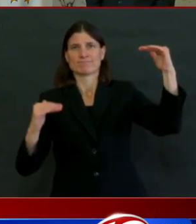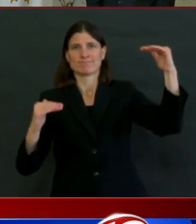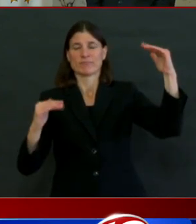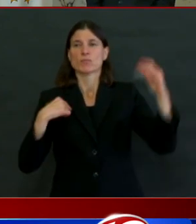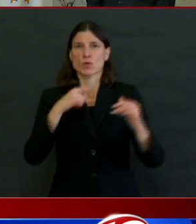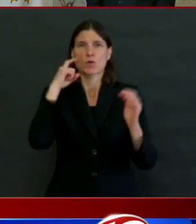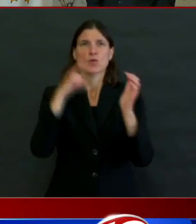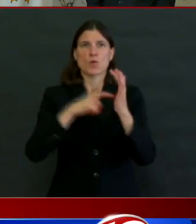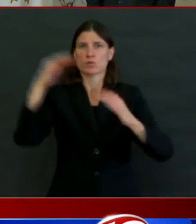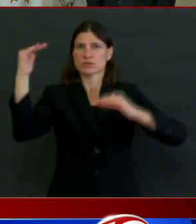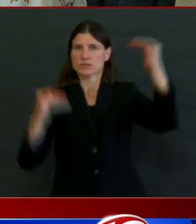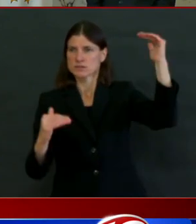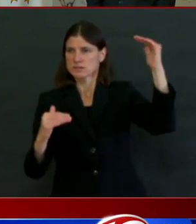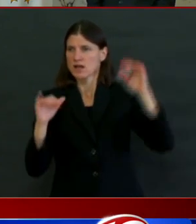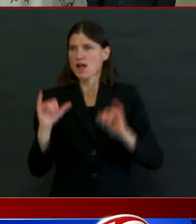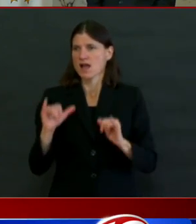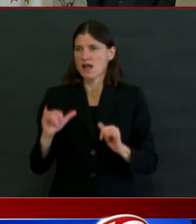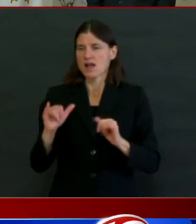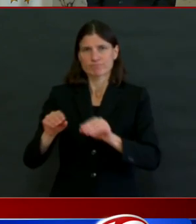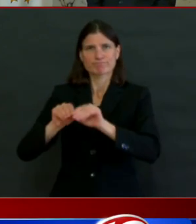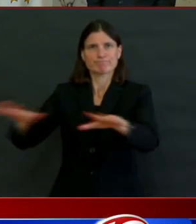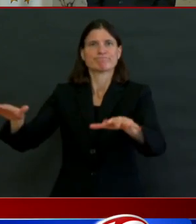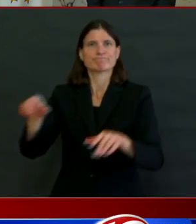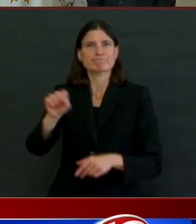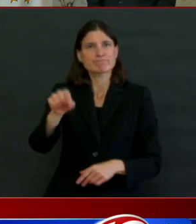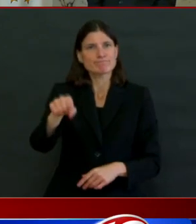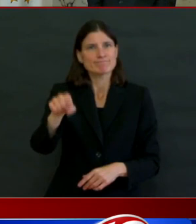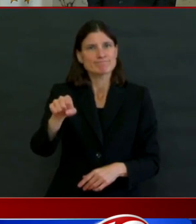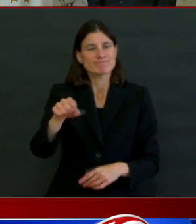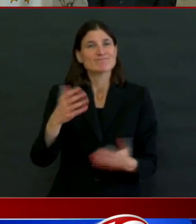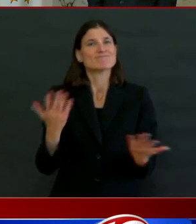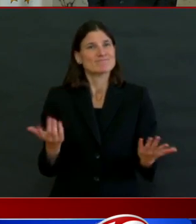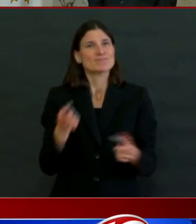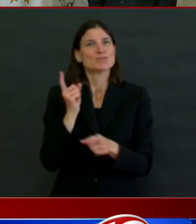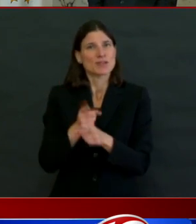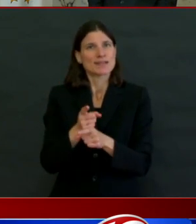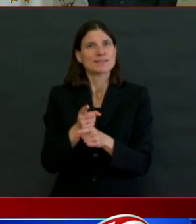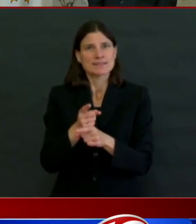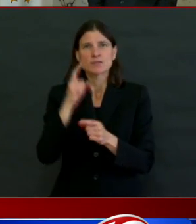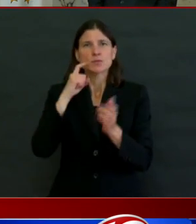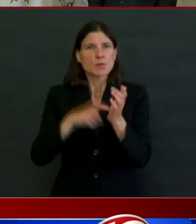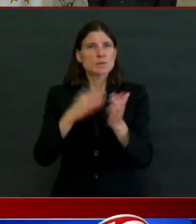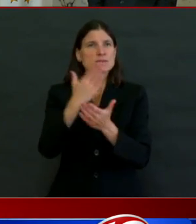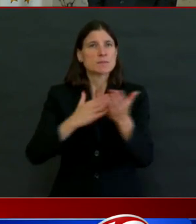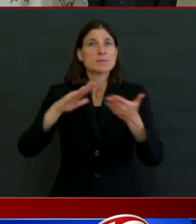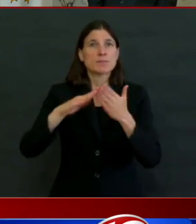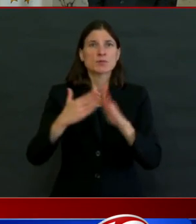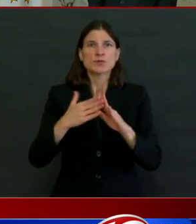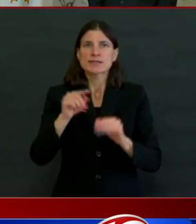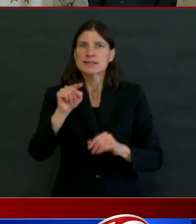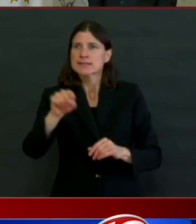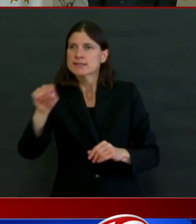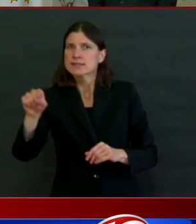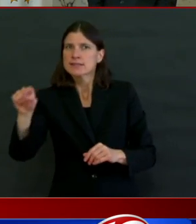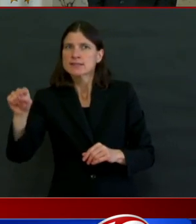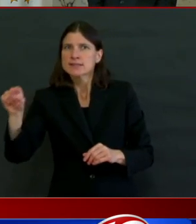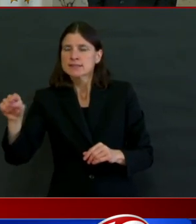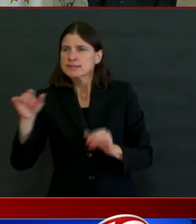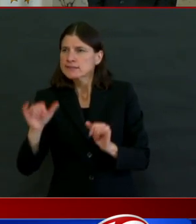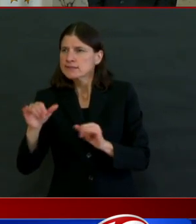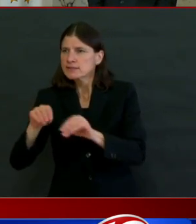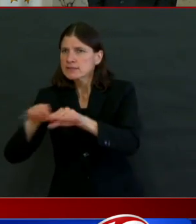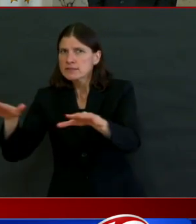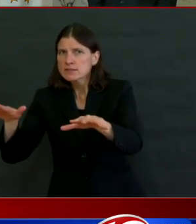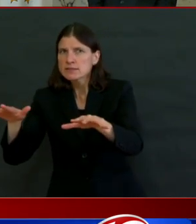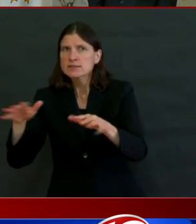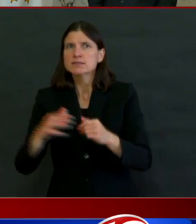exposed result of that. Where certain communities, not because they have any genetic predisposition towards getting this